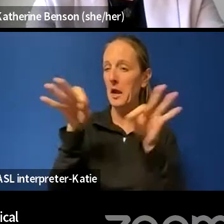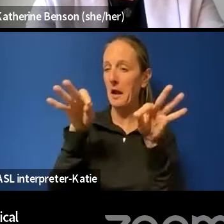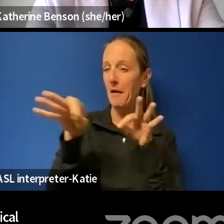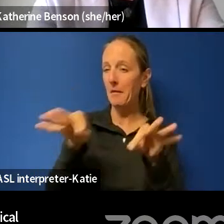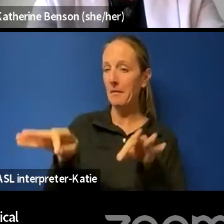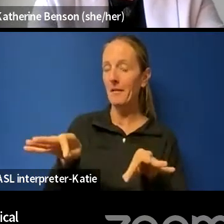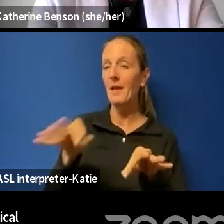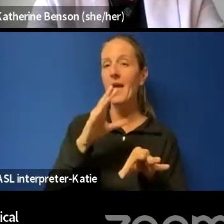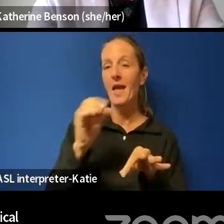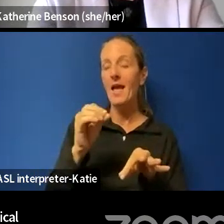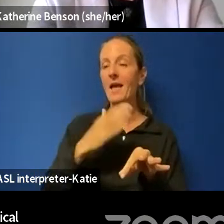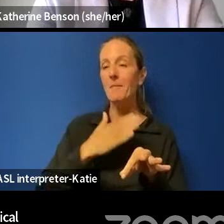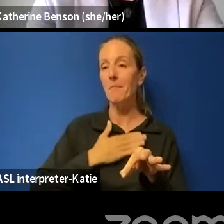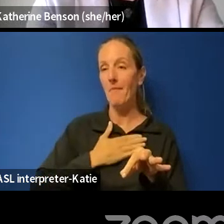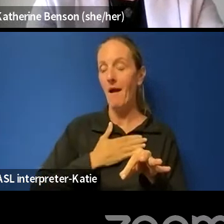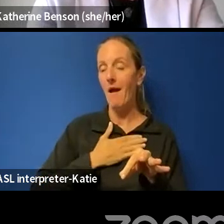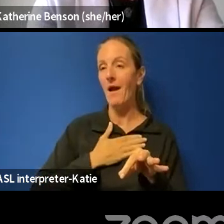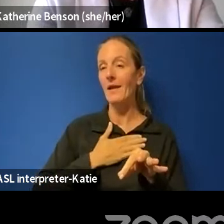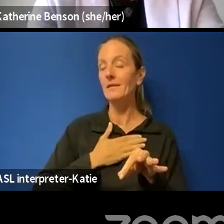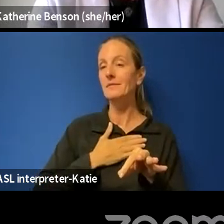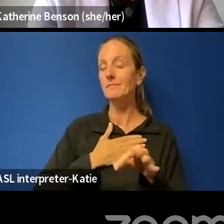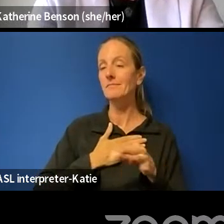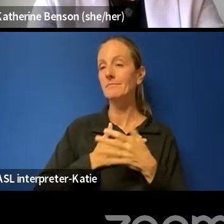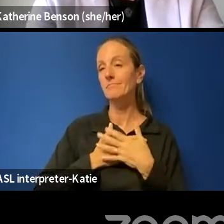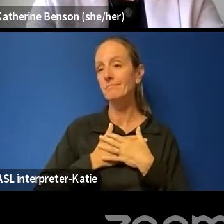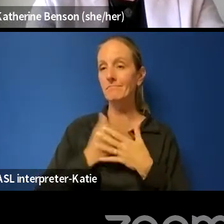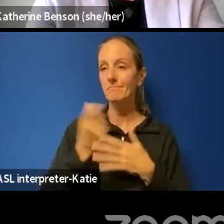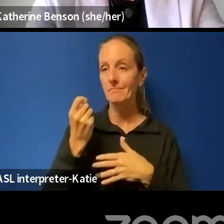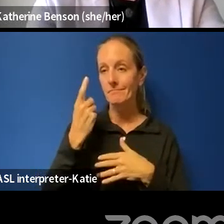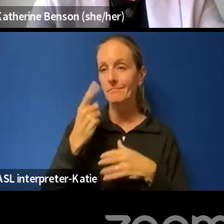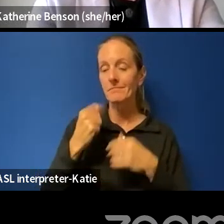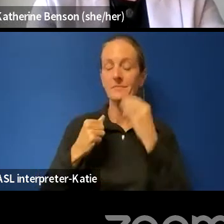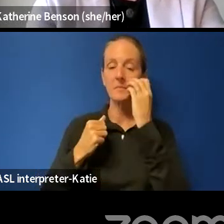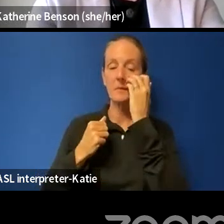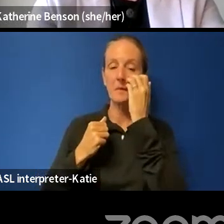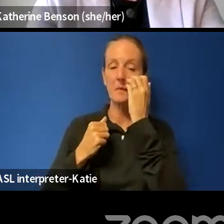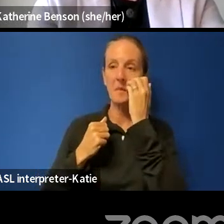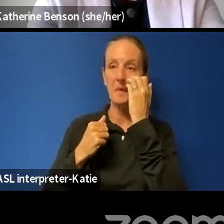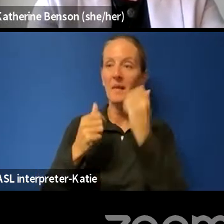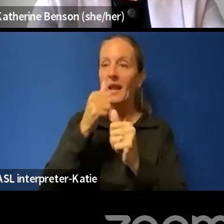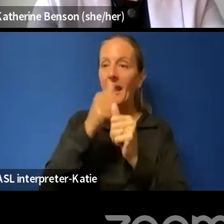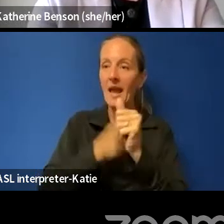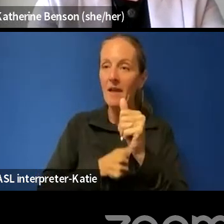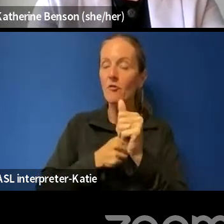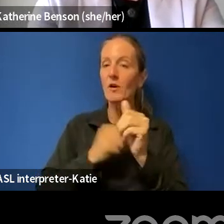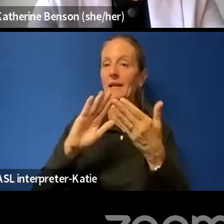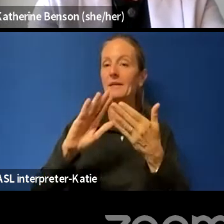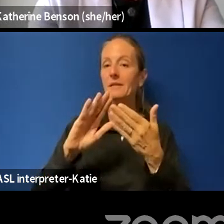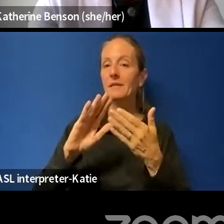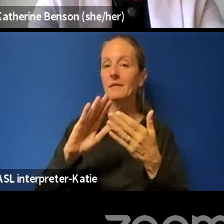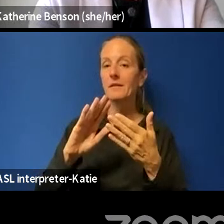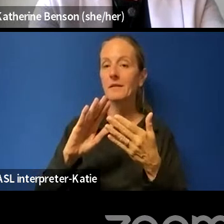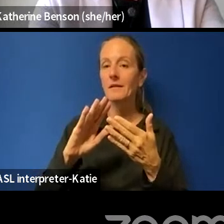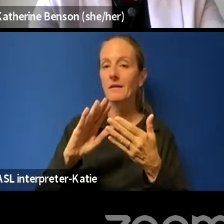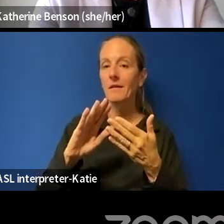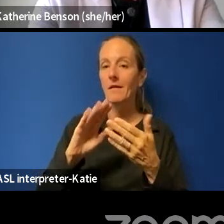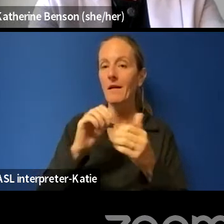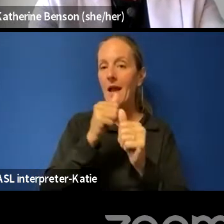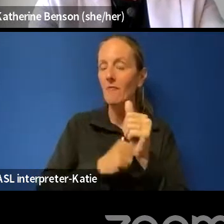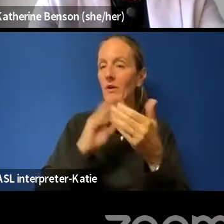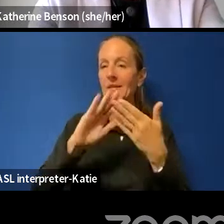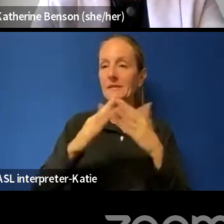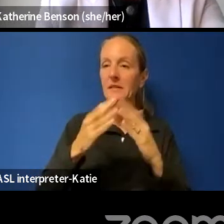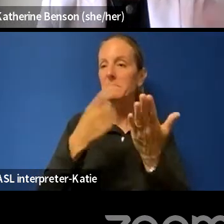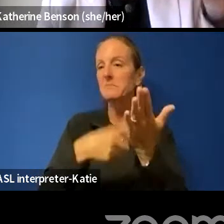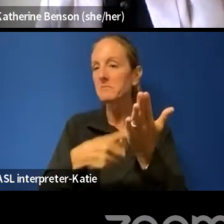takeaway from that is, um, in every, in every, uh, sitting and discussion, uh, I was there as a journalist and